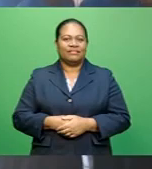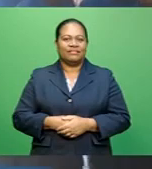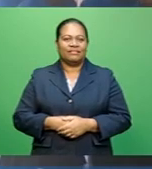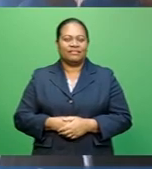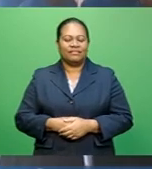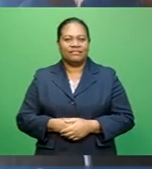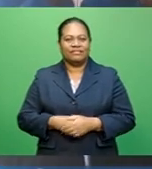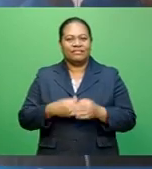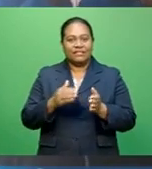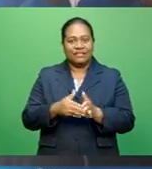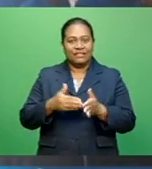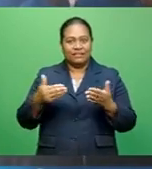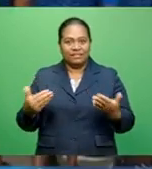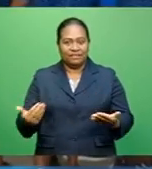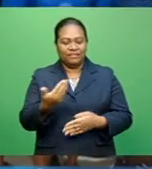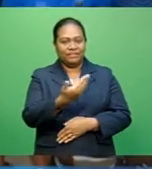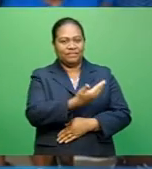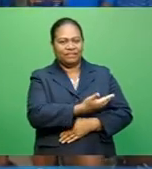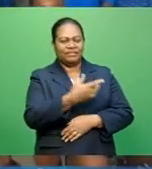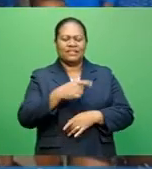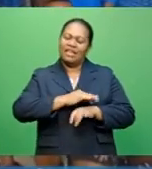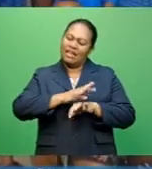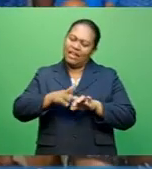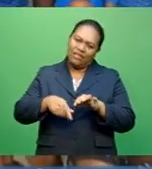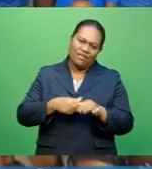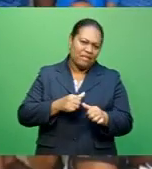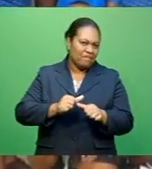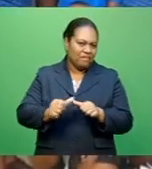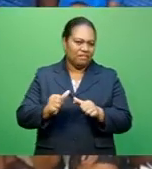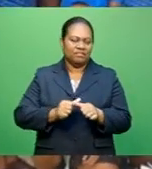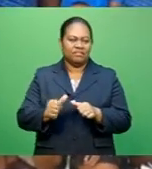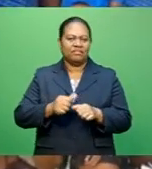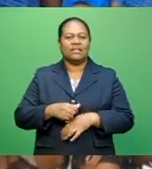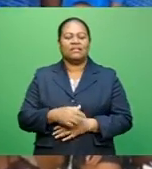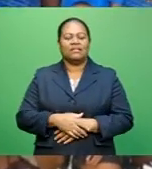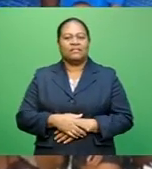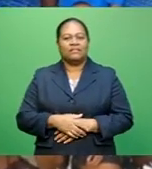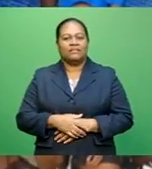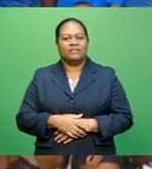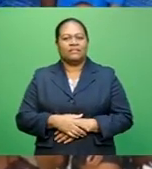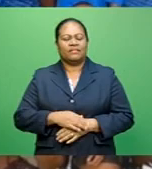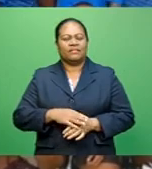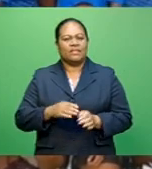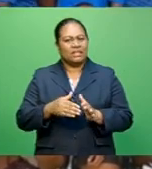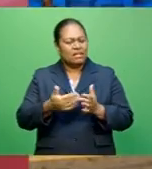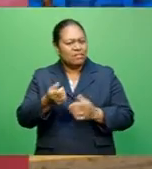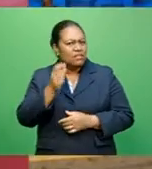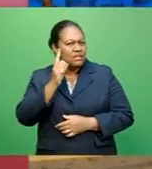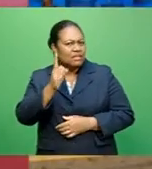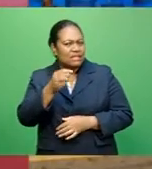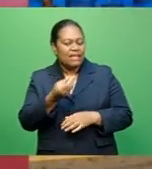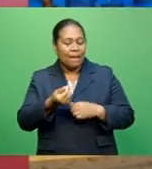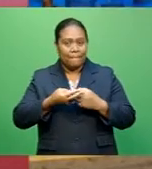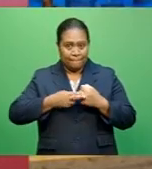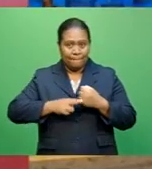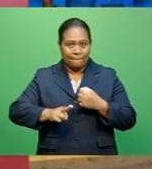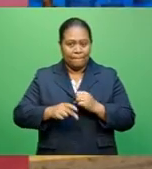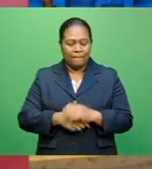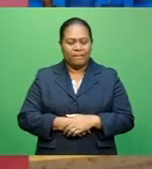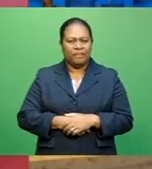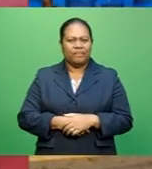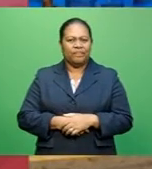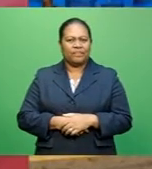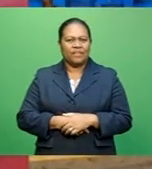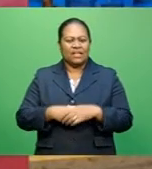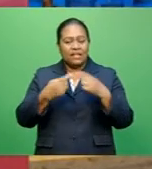The news is getting better each day for the Kaiviti Silktales. Actually, we've got some exciting news. Coming up in a few weeks' time,